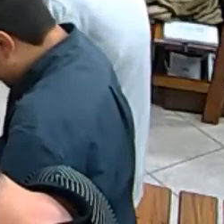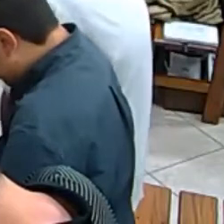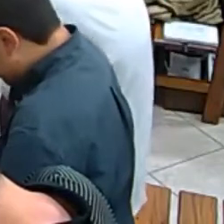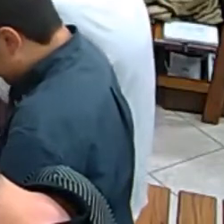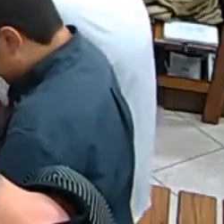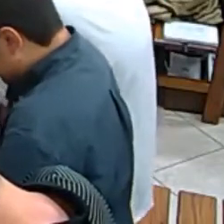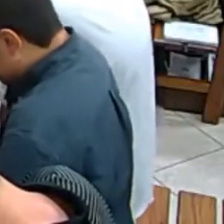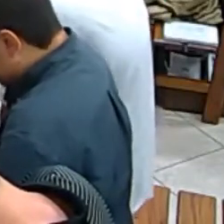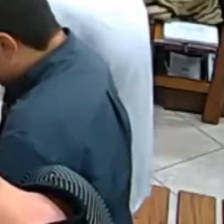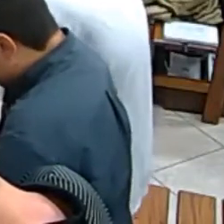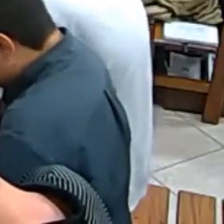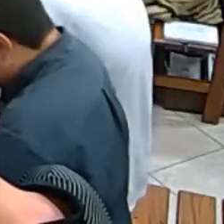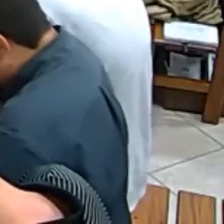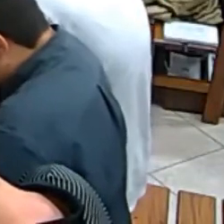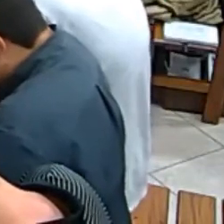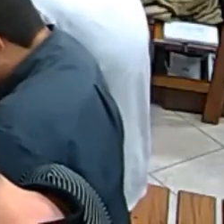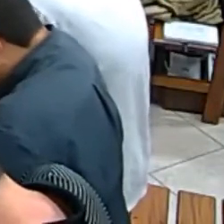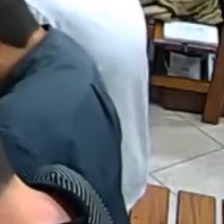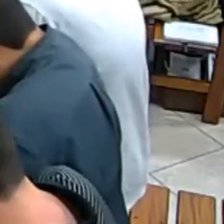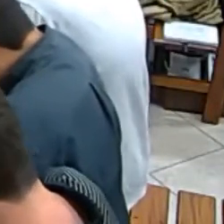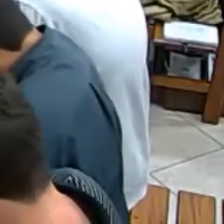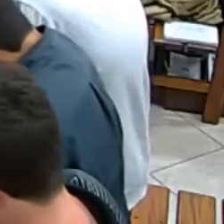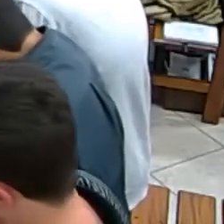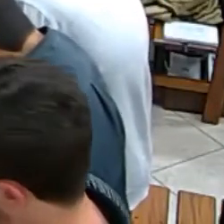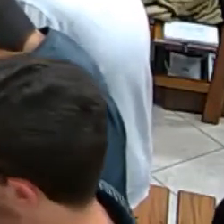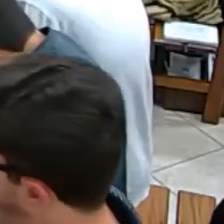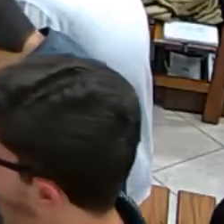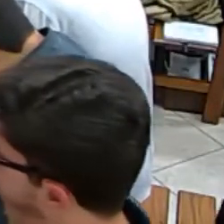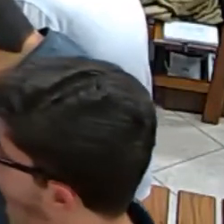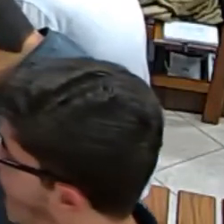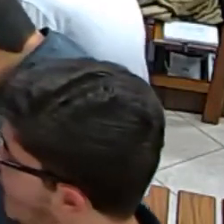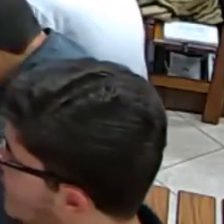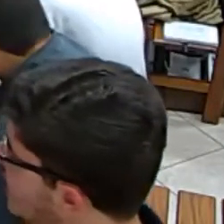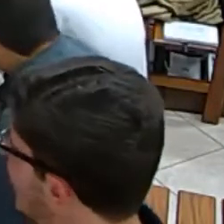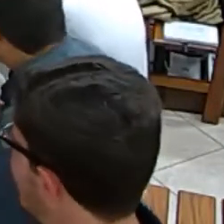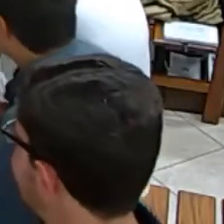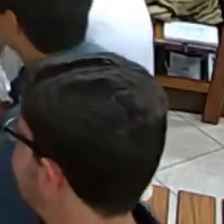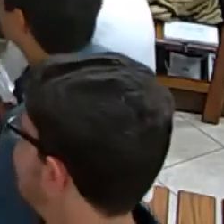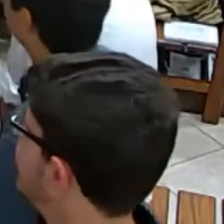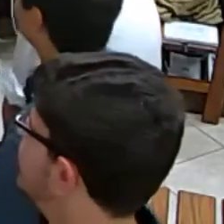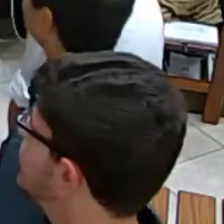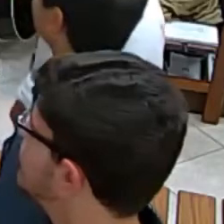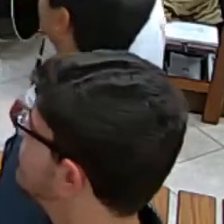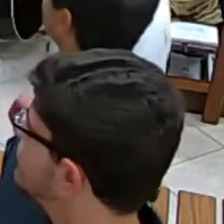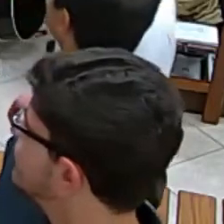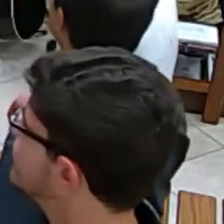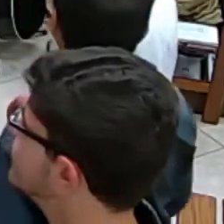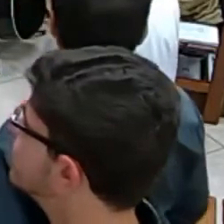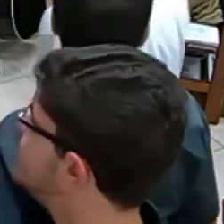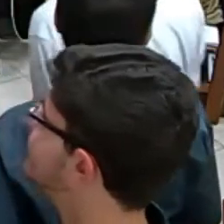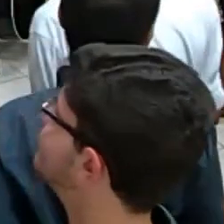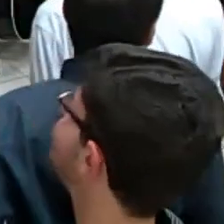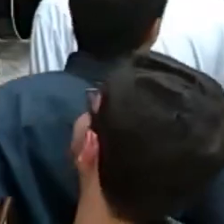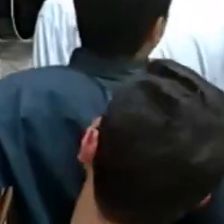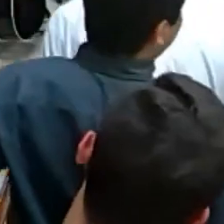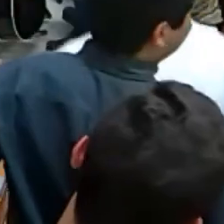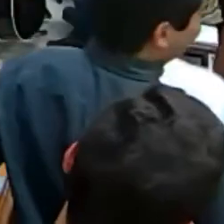it's good to hear the things from maternity lord continue blessing us in the name of jesus amen